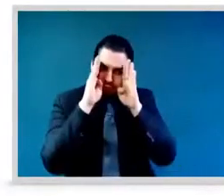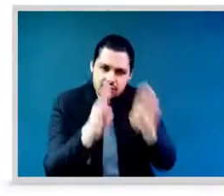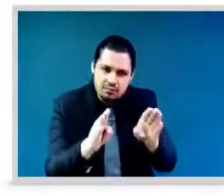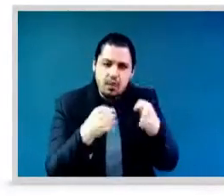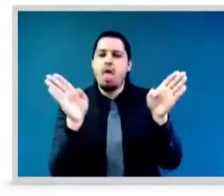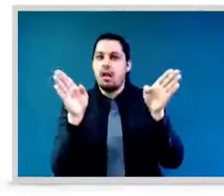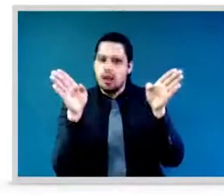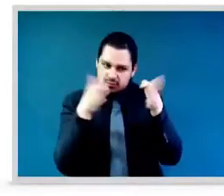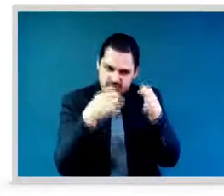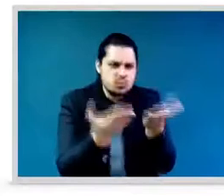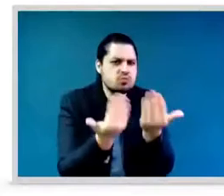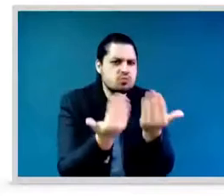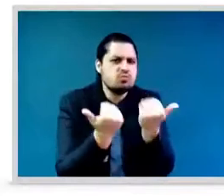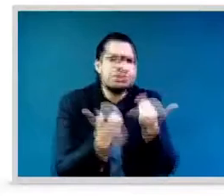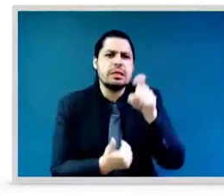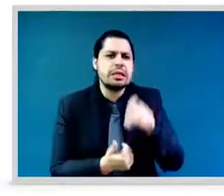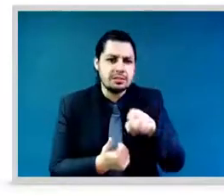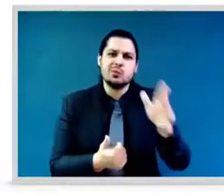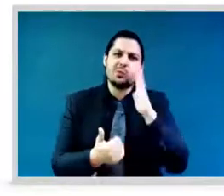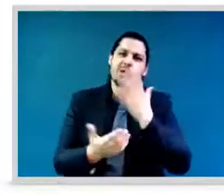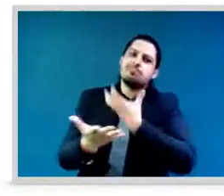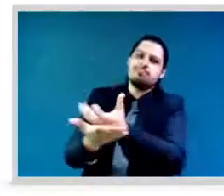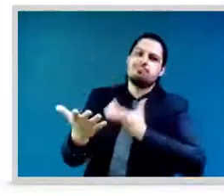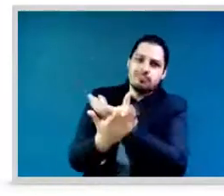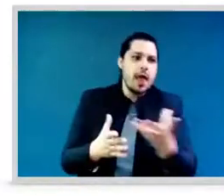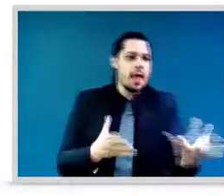persistent disrespect for their human rights